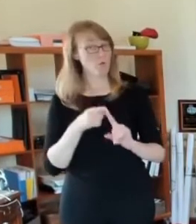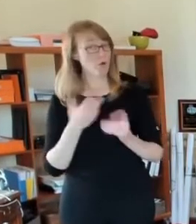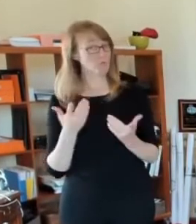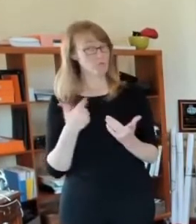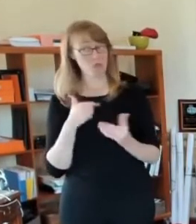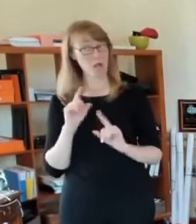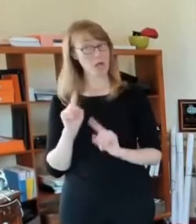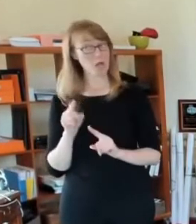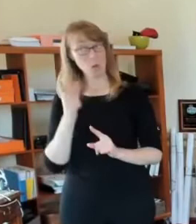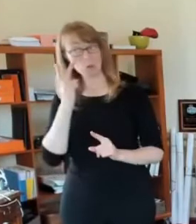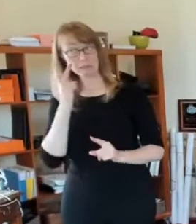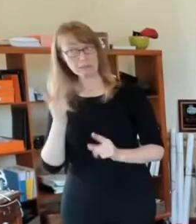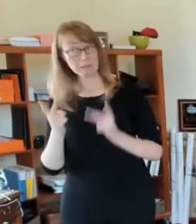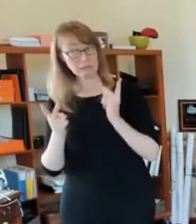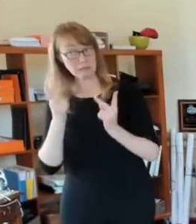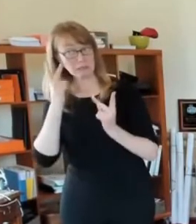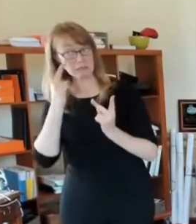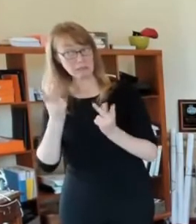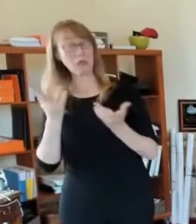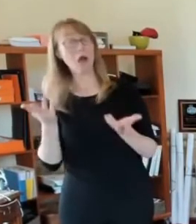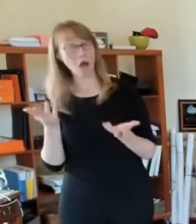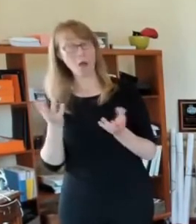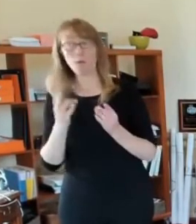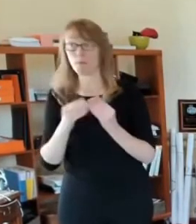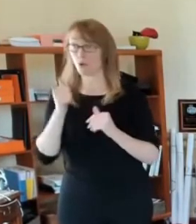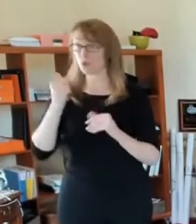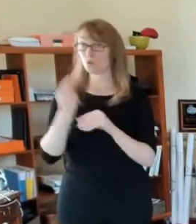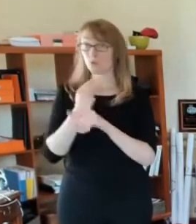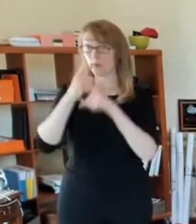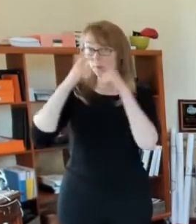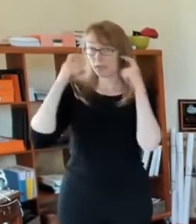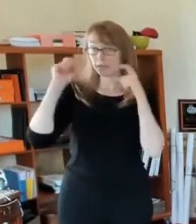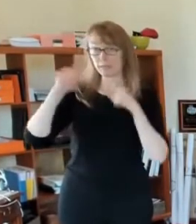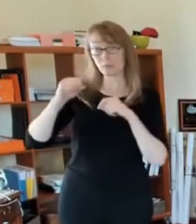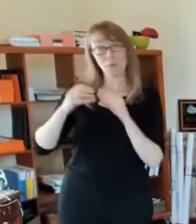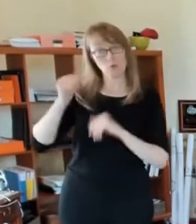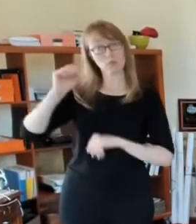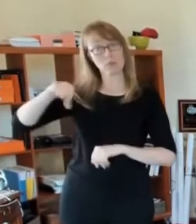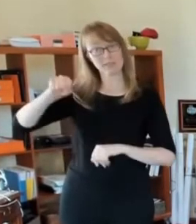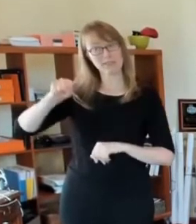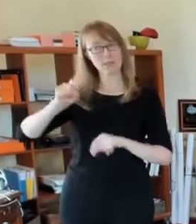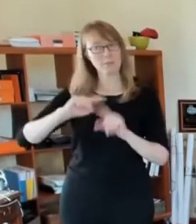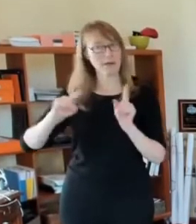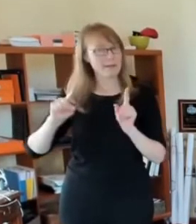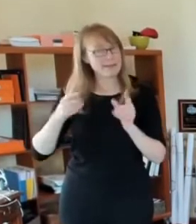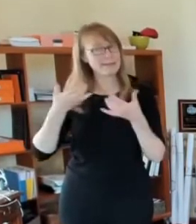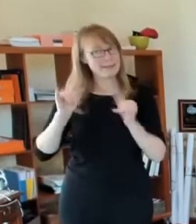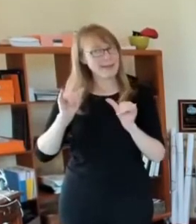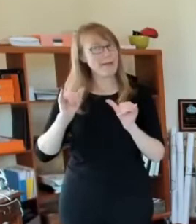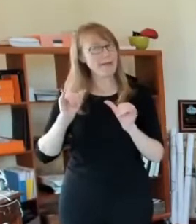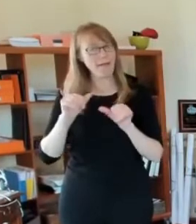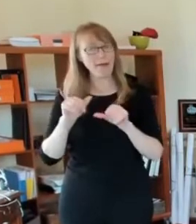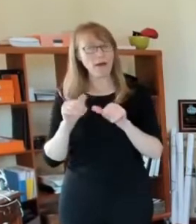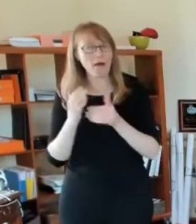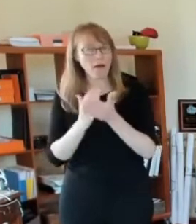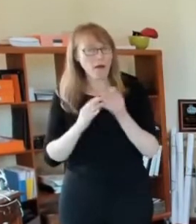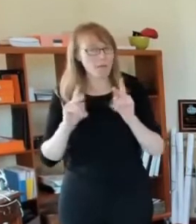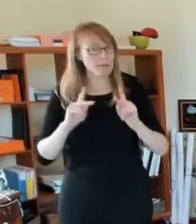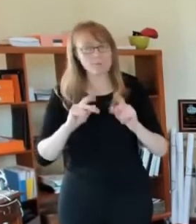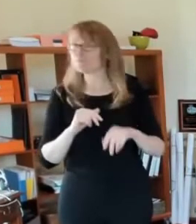most people are wearing masks, masks, but not everyone. I do want to say that some of our major businesses,